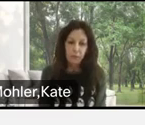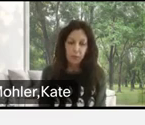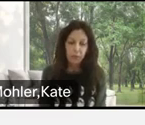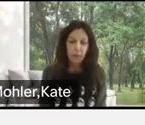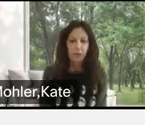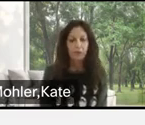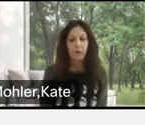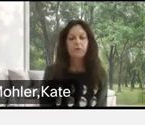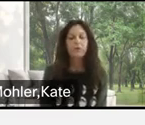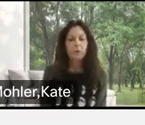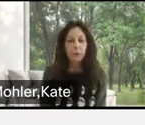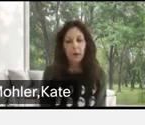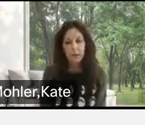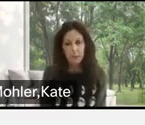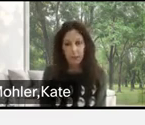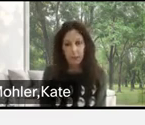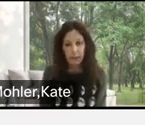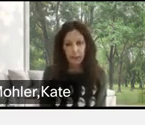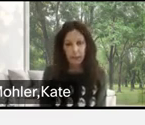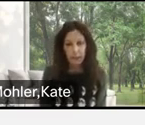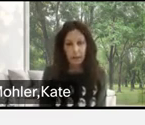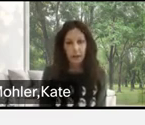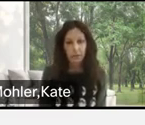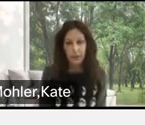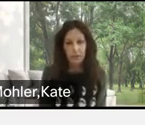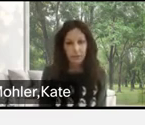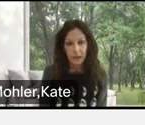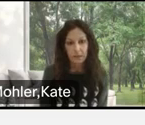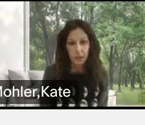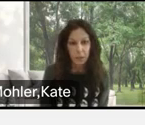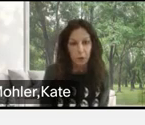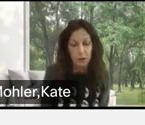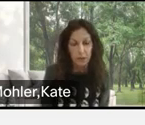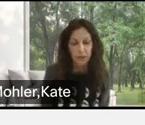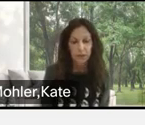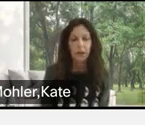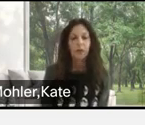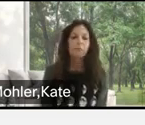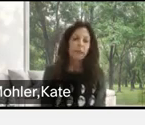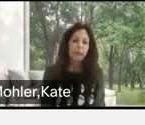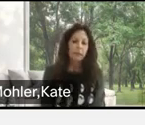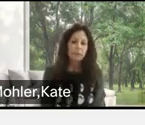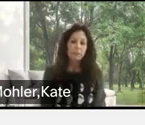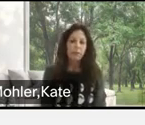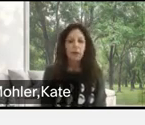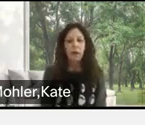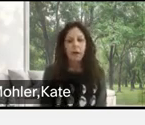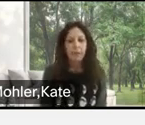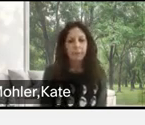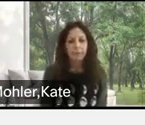prevent people from fully participating in face-to-face, in-person meetings.